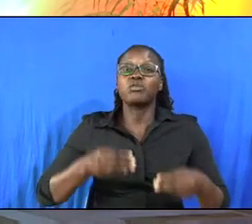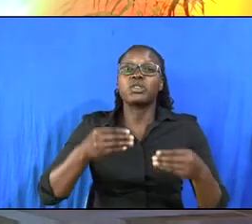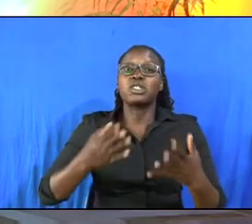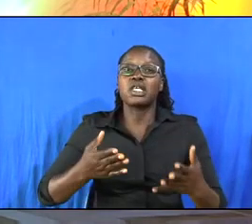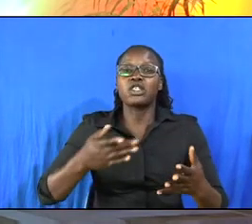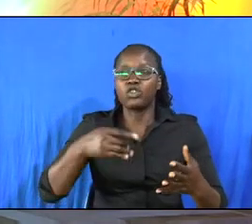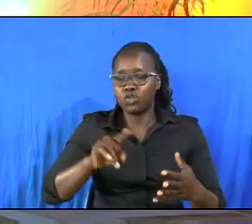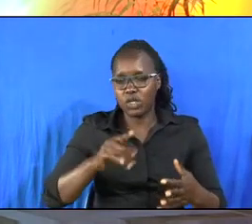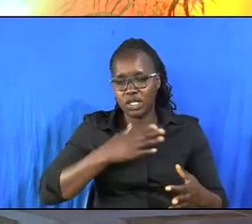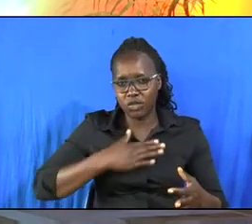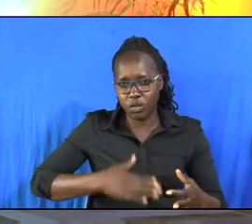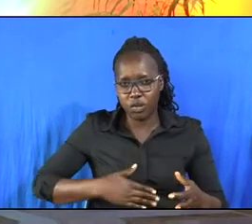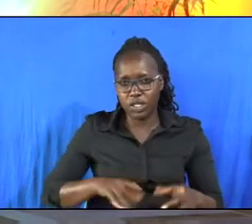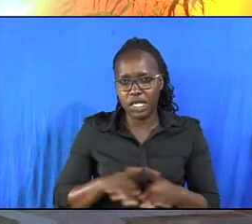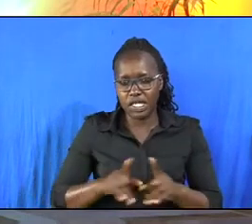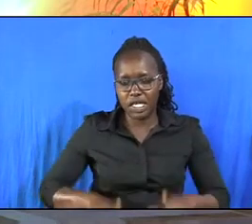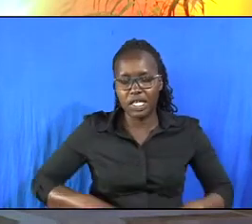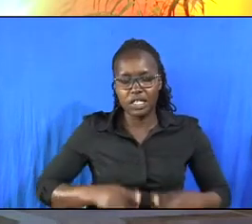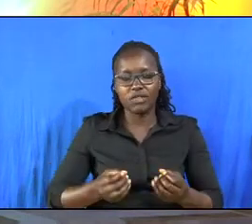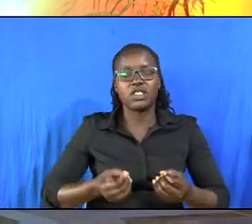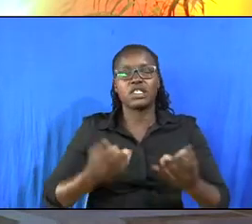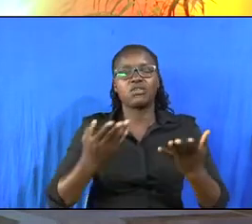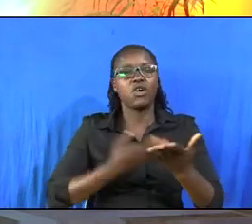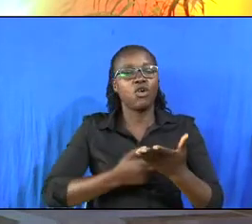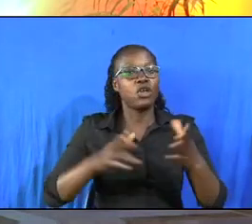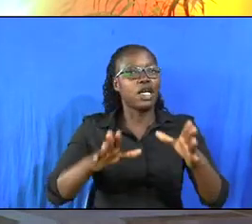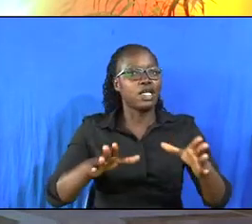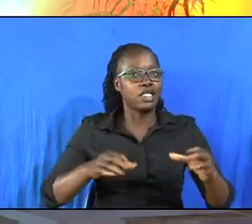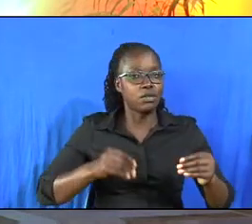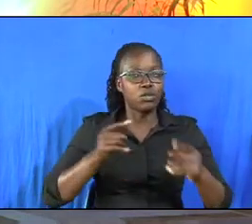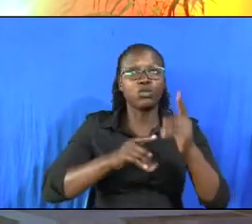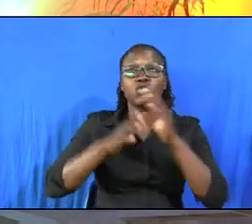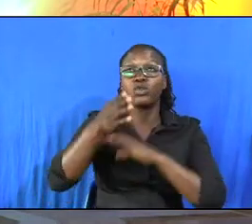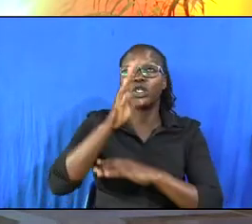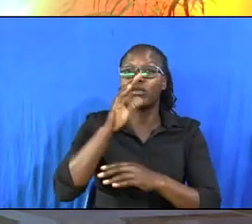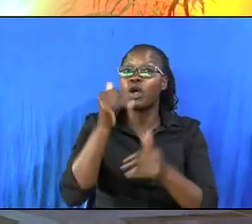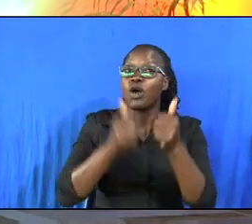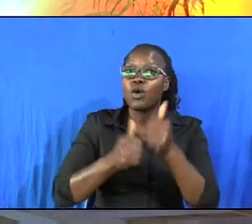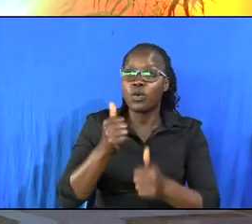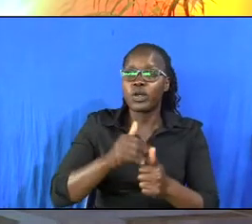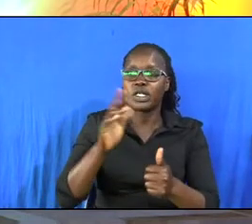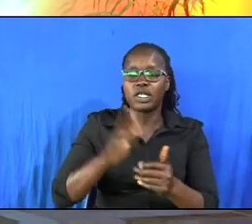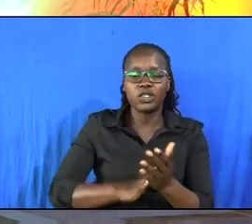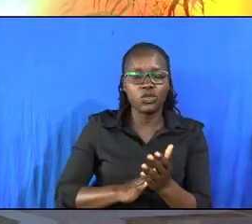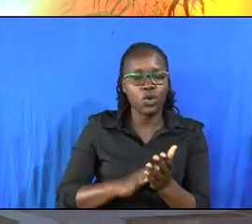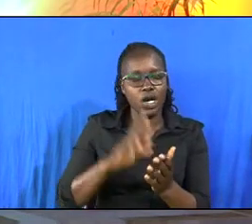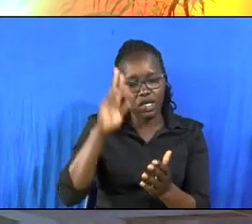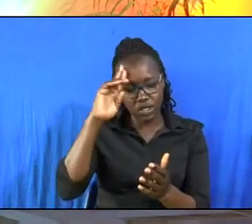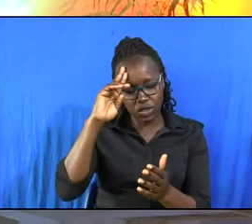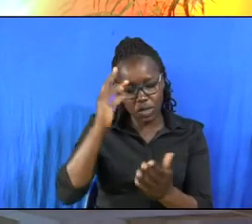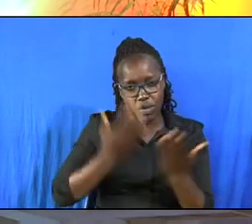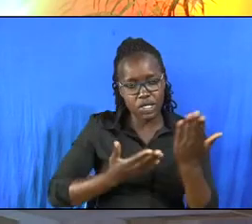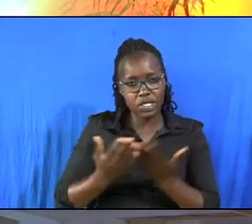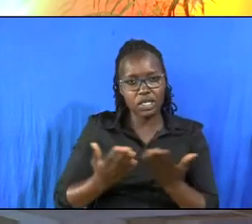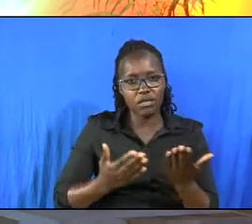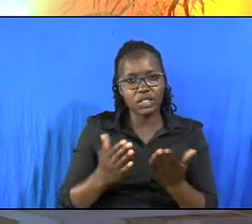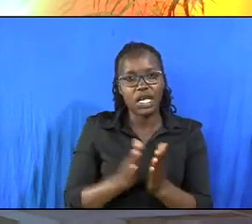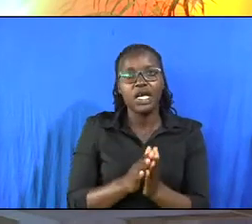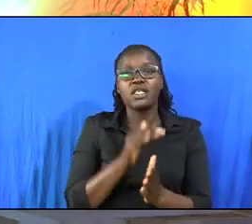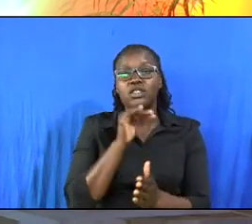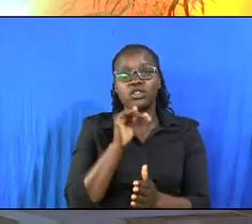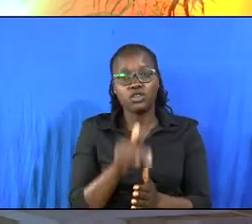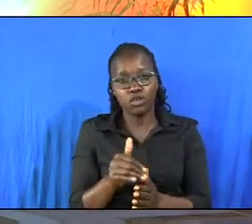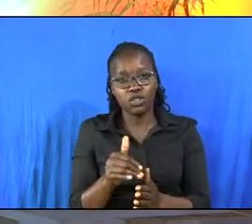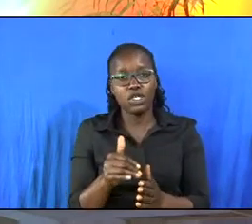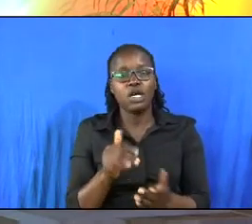your bodies a living sacrifice holy acceptable to him which is your reasonable service and do not